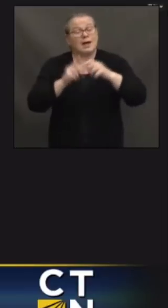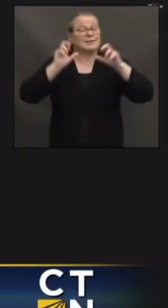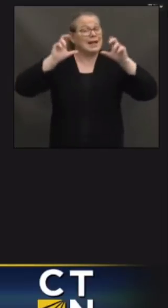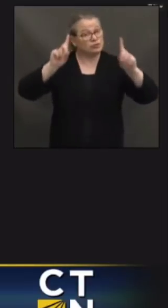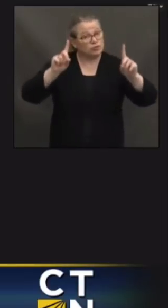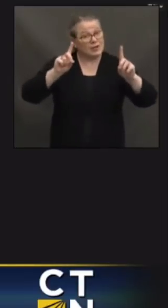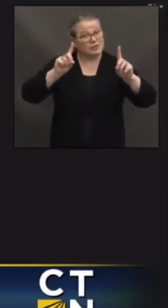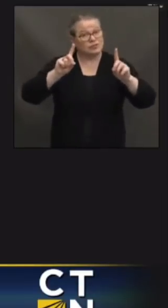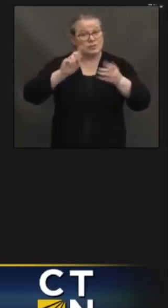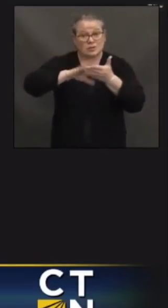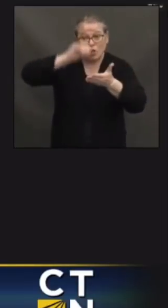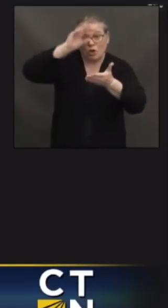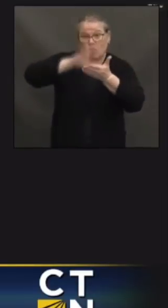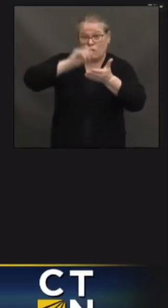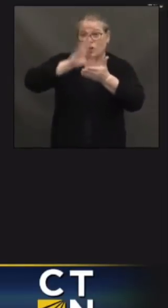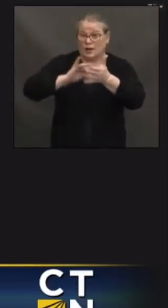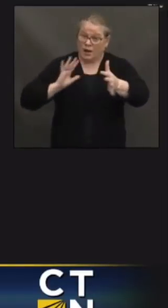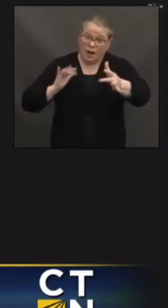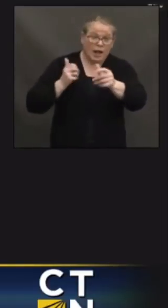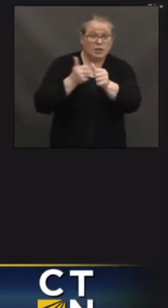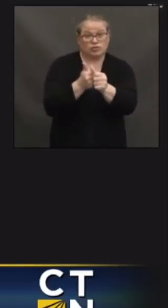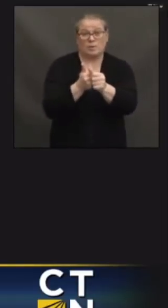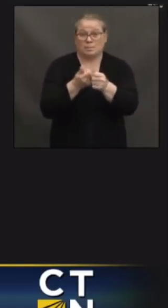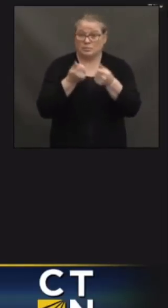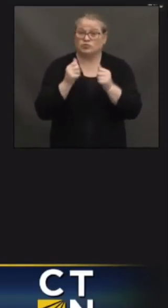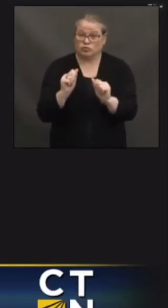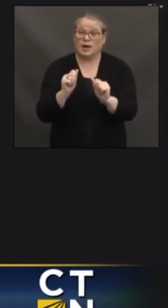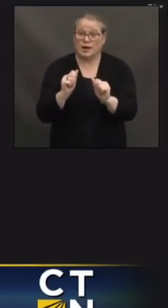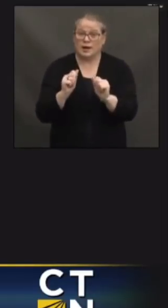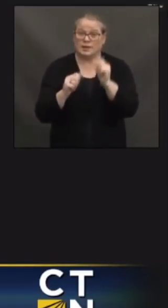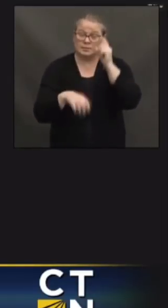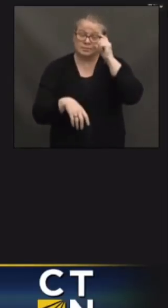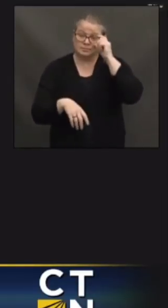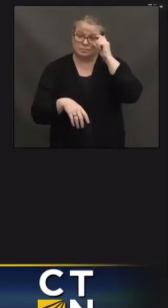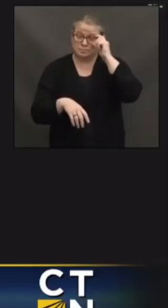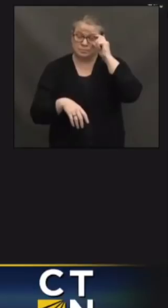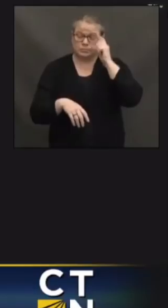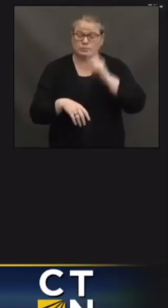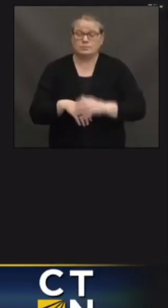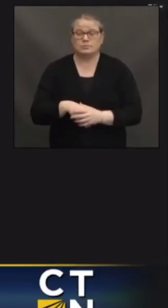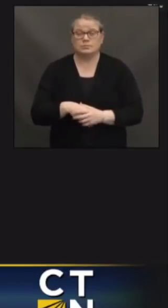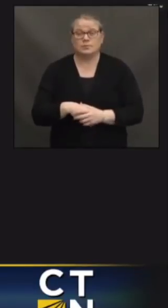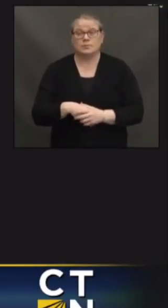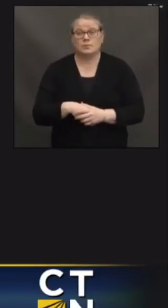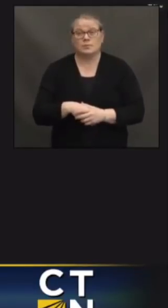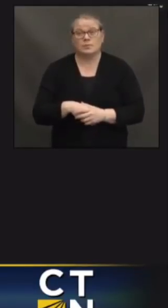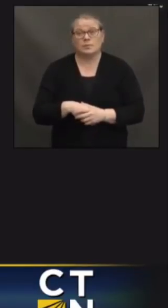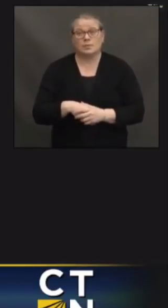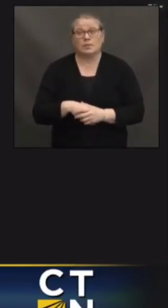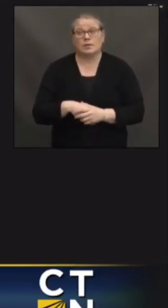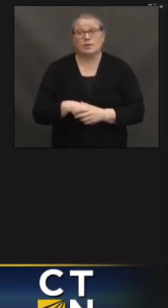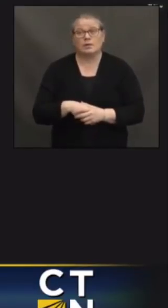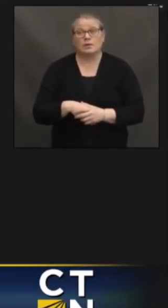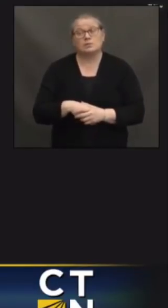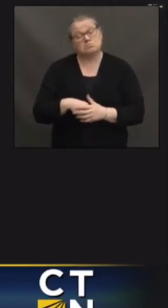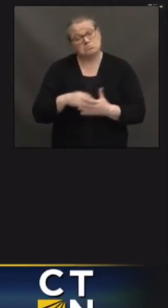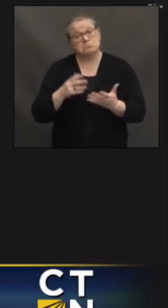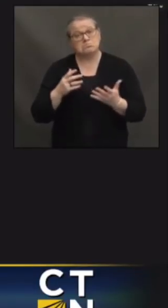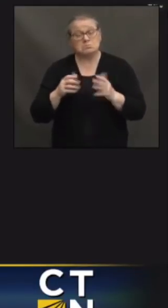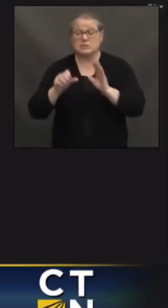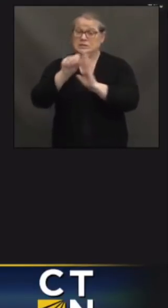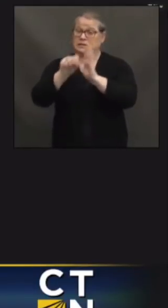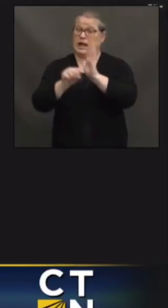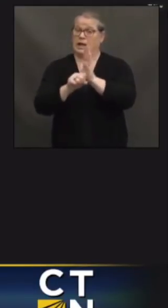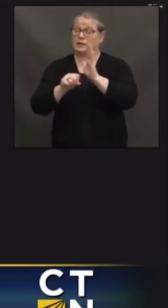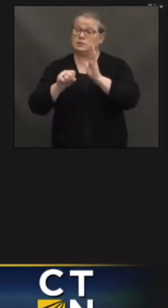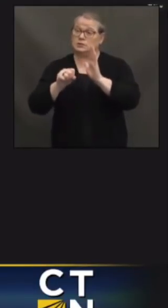them to try to make up for that learning loss. We have given pretty substantial flexibility to states